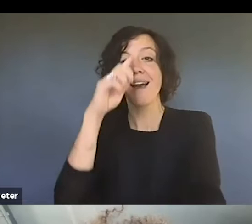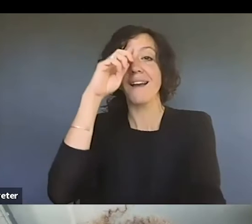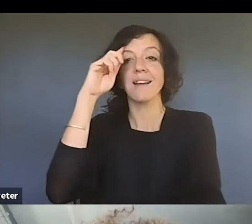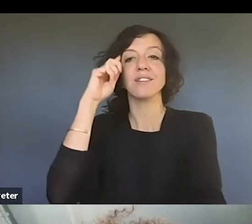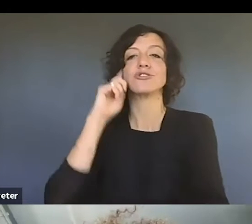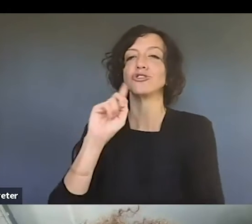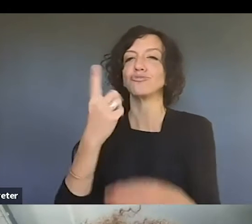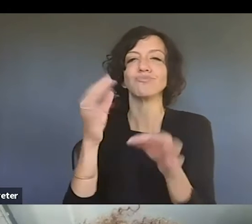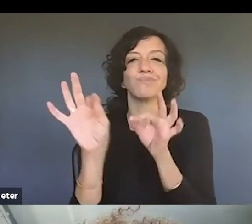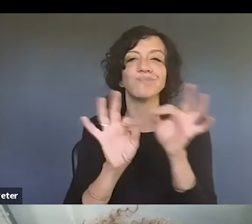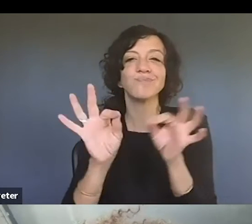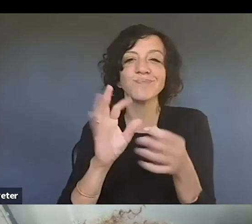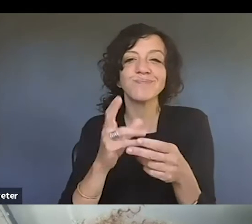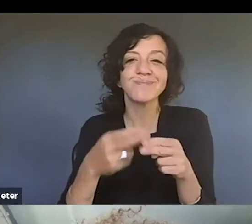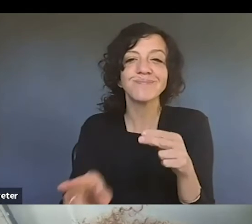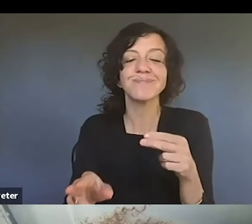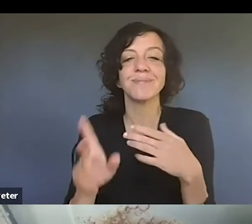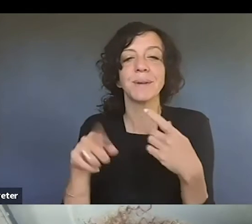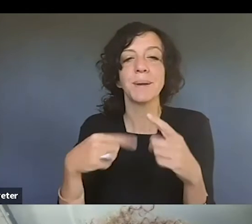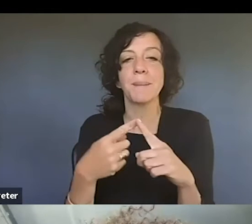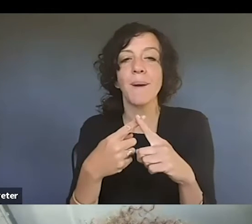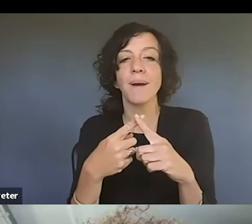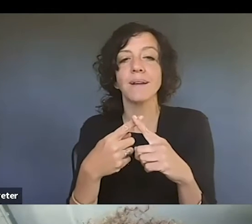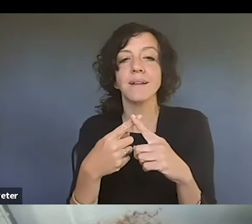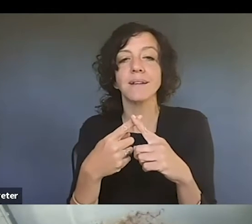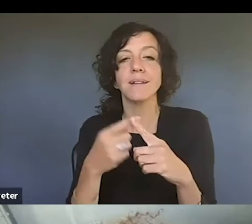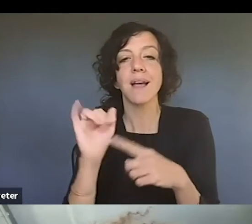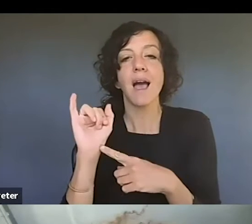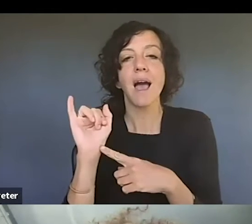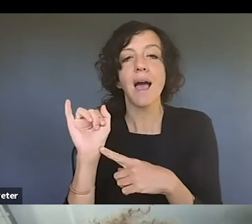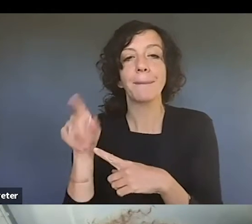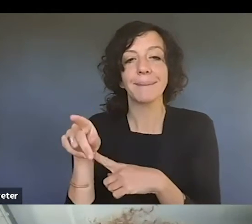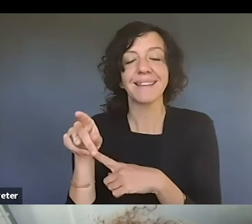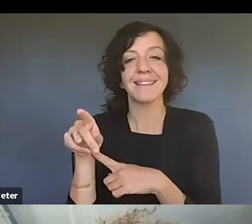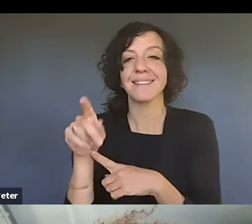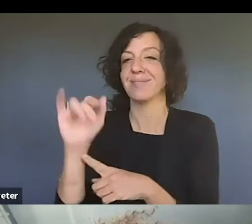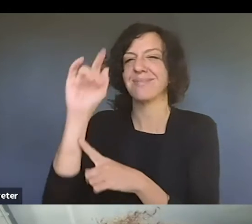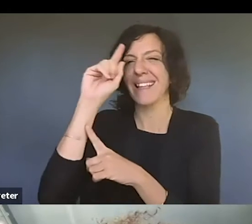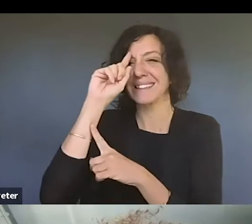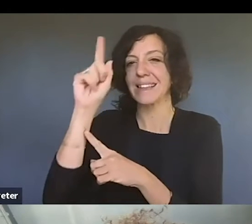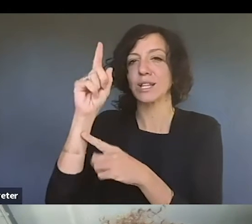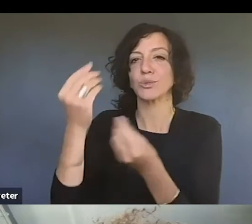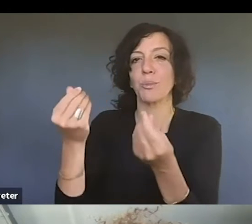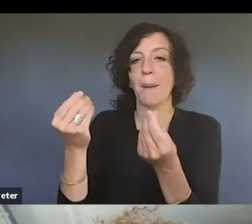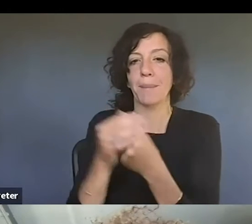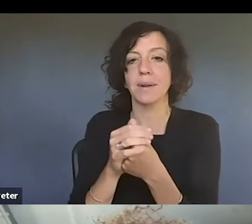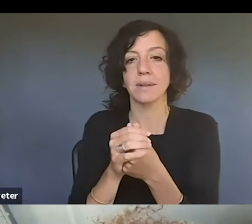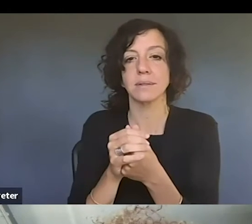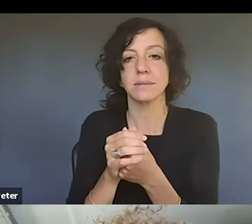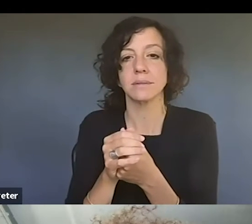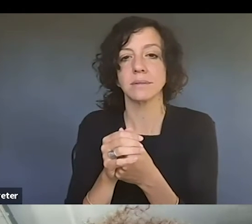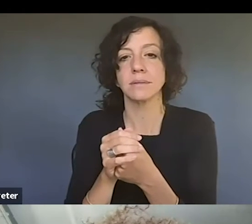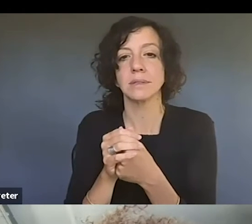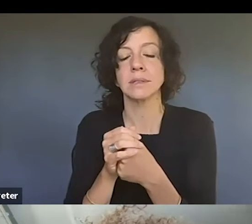just like, uh, really quick 101 on IP. Um, just some of the things that thinking about the fact that we have a lot of